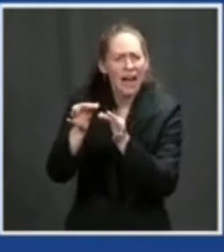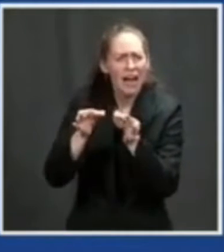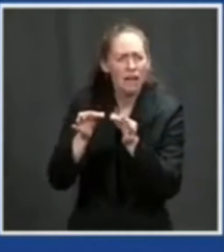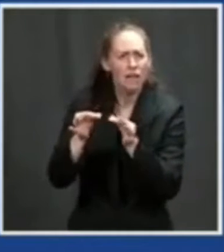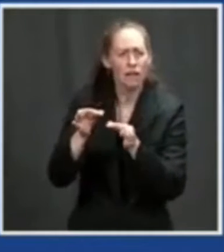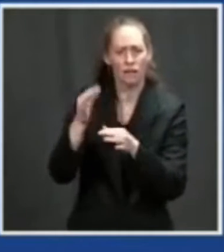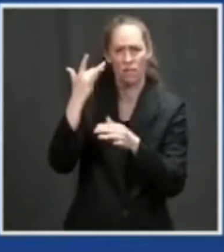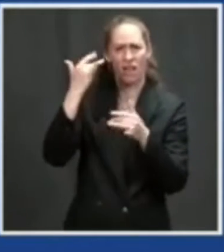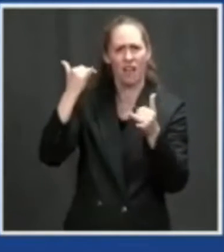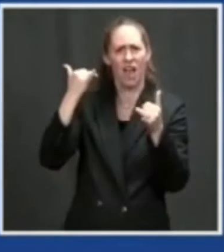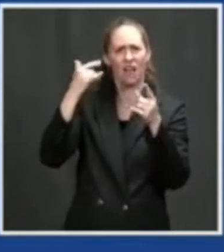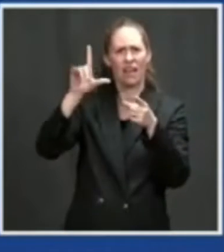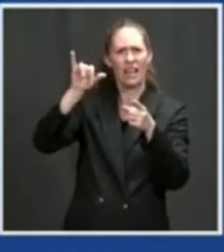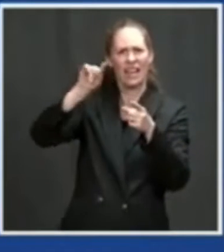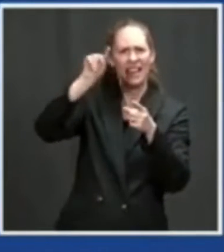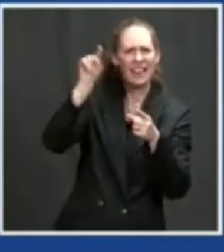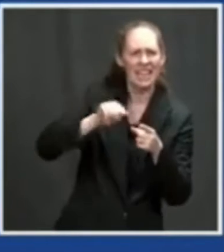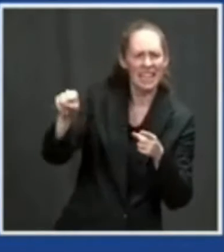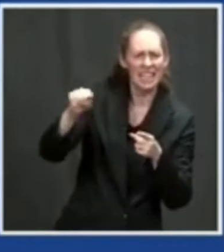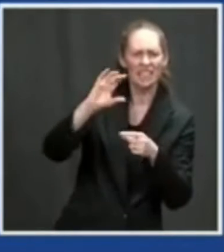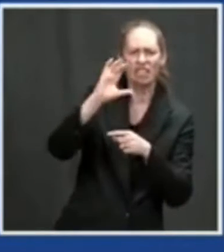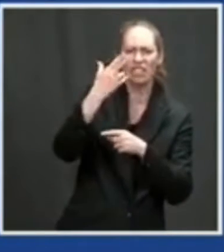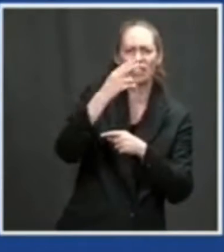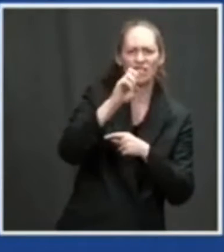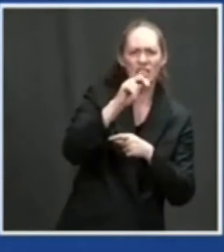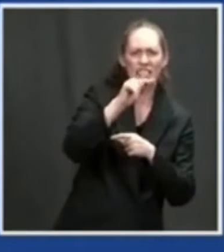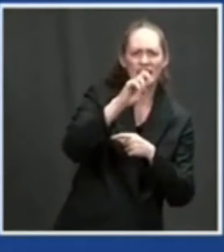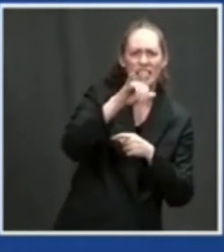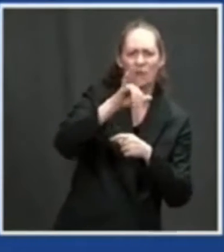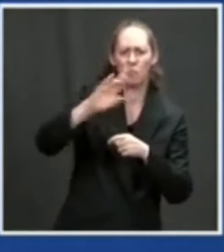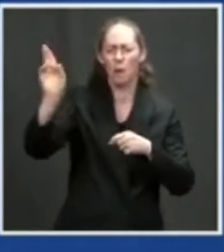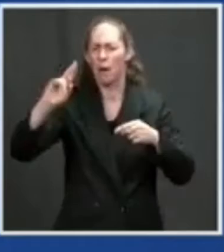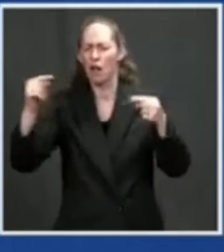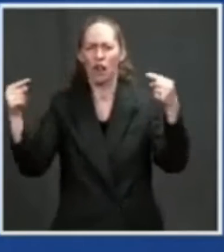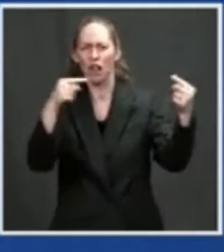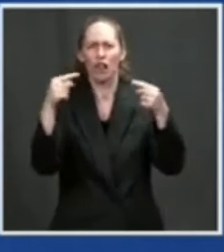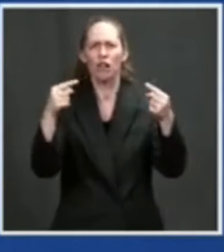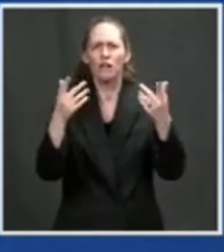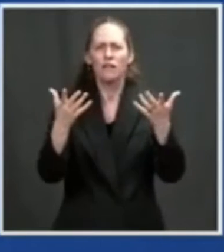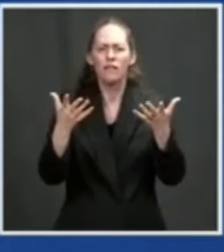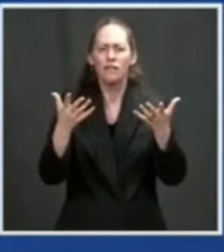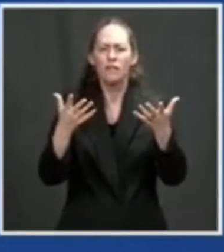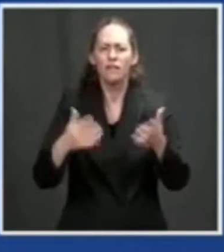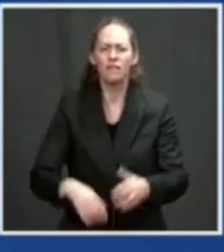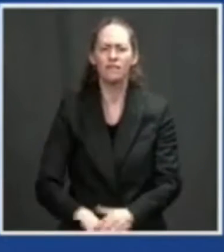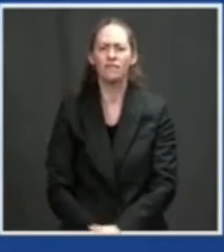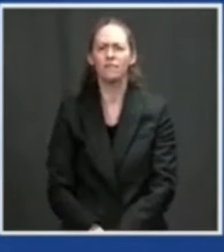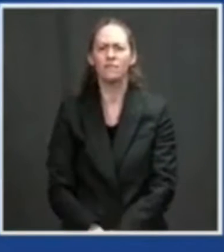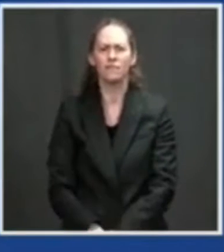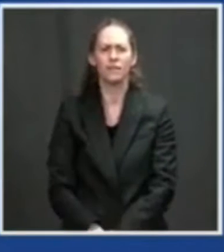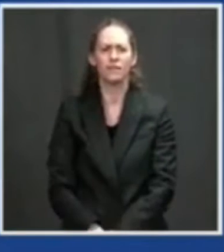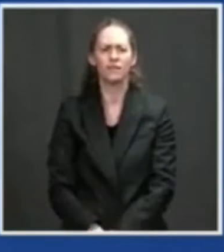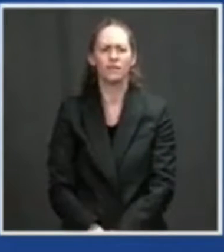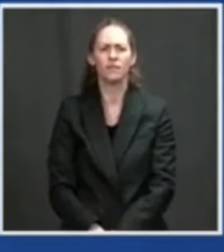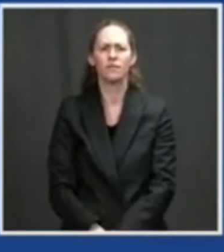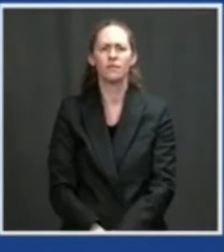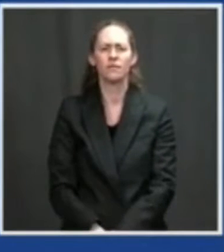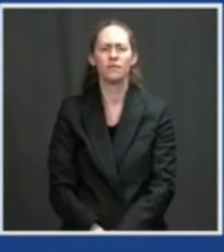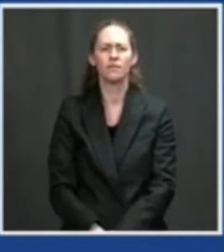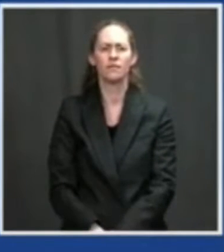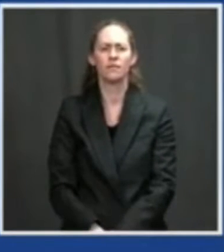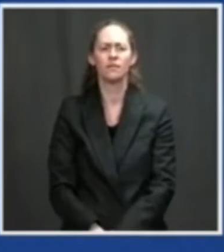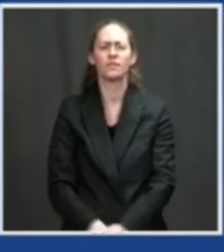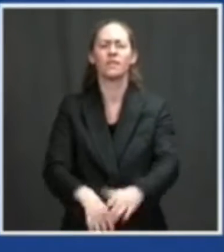it seems as though the Republican Party